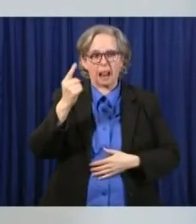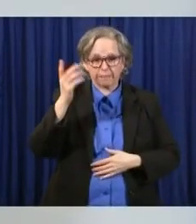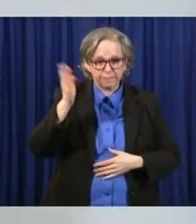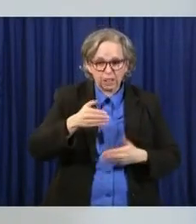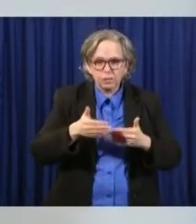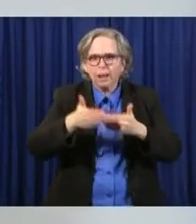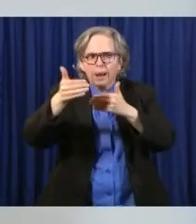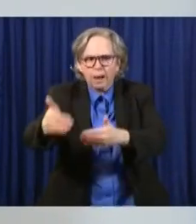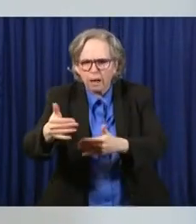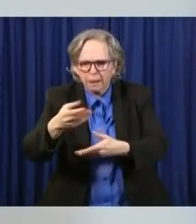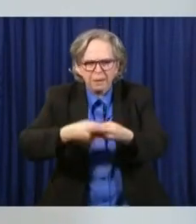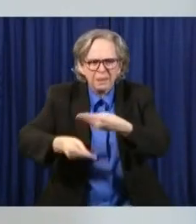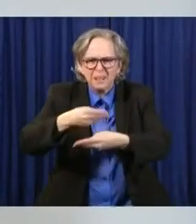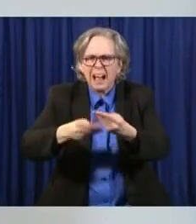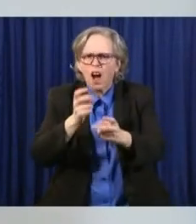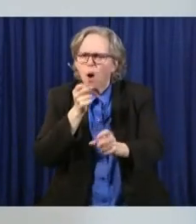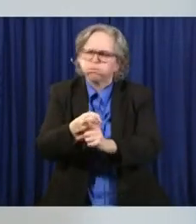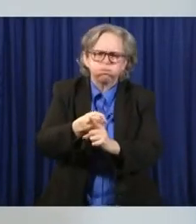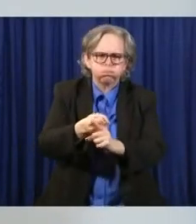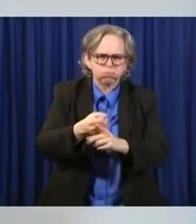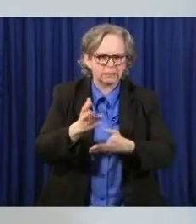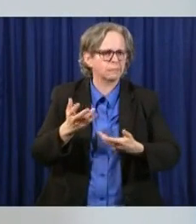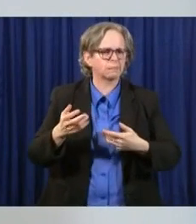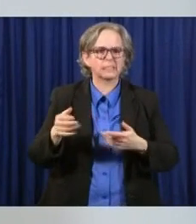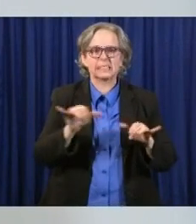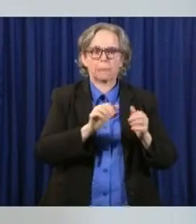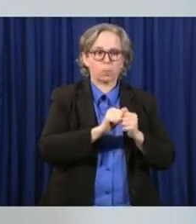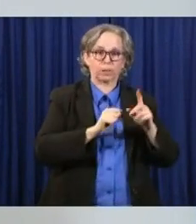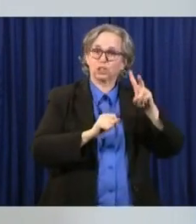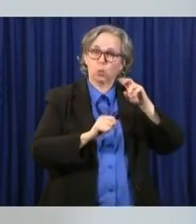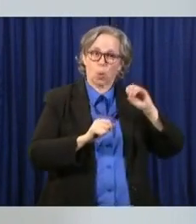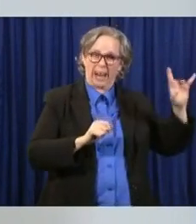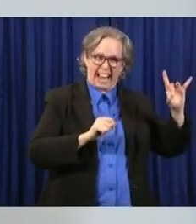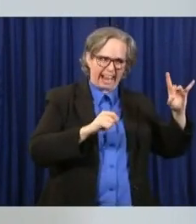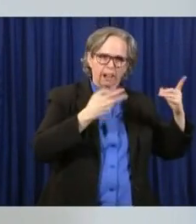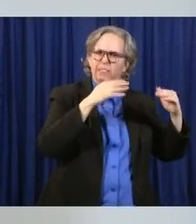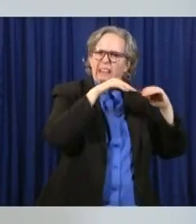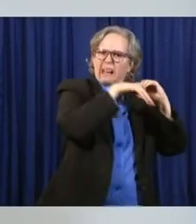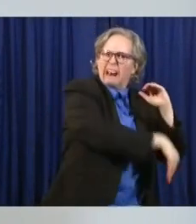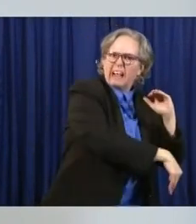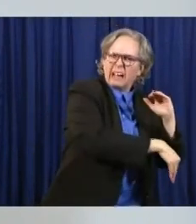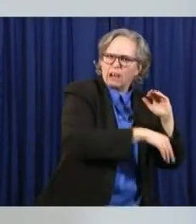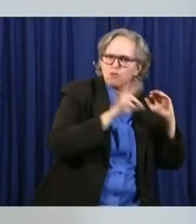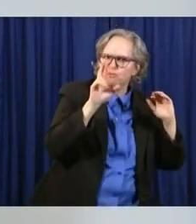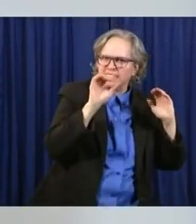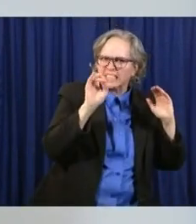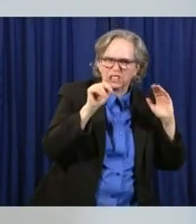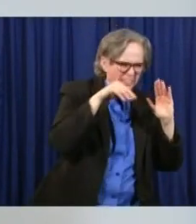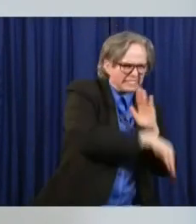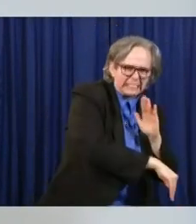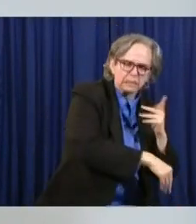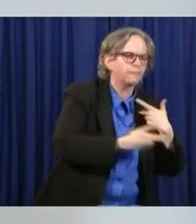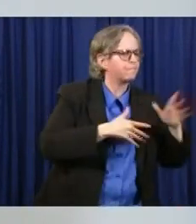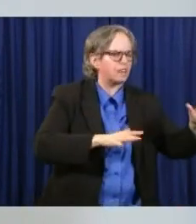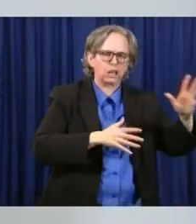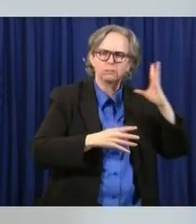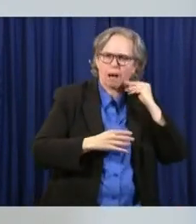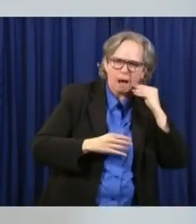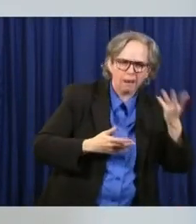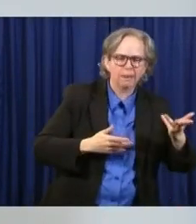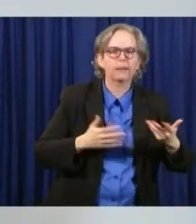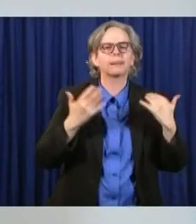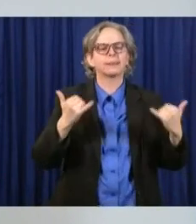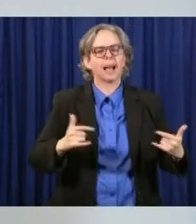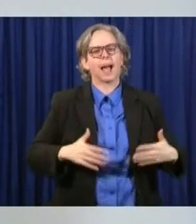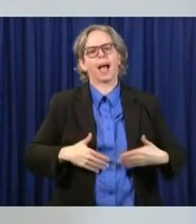after the Great Recession, and now we're in the midst of the global pandemic that coronavirus